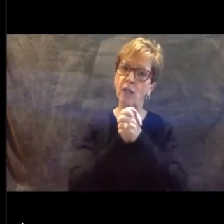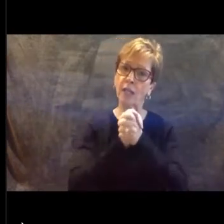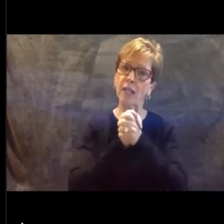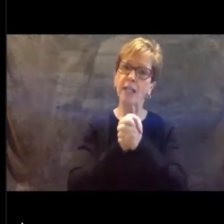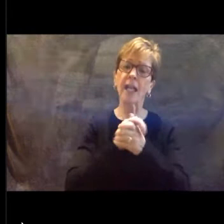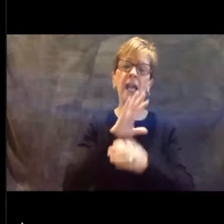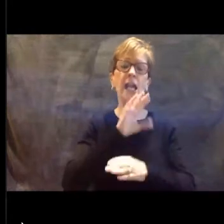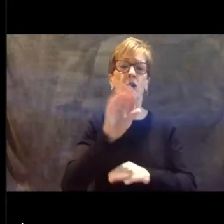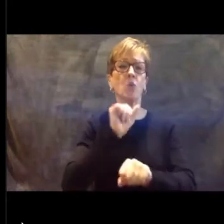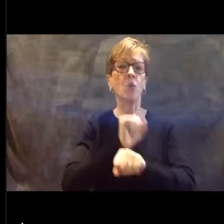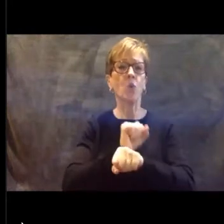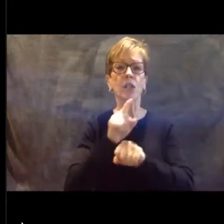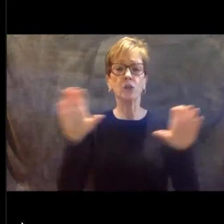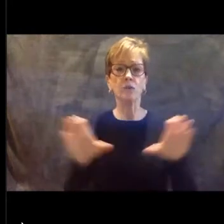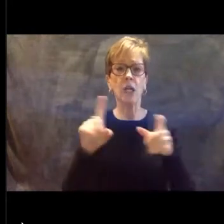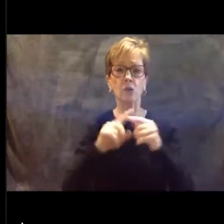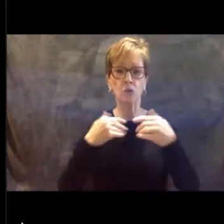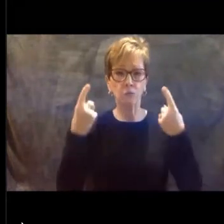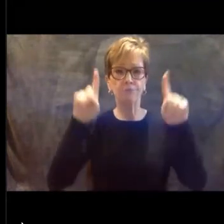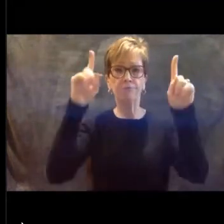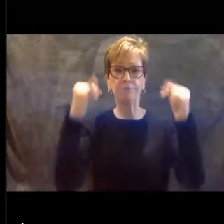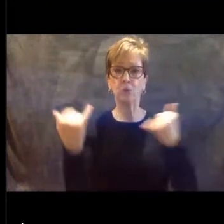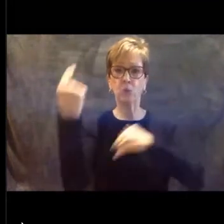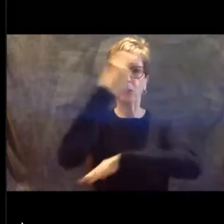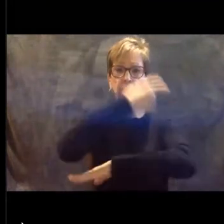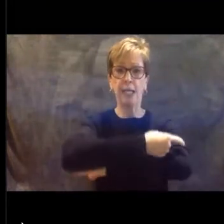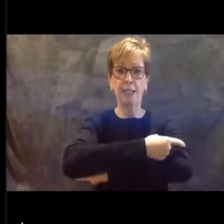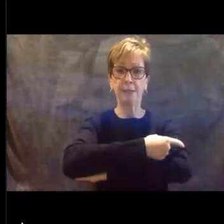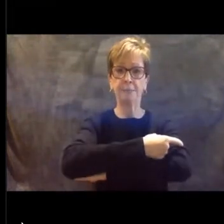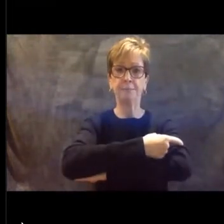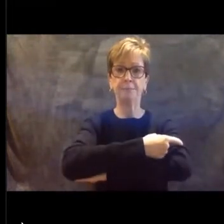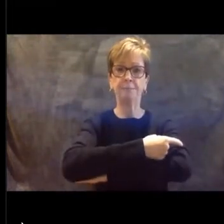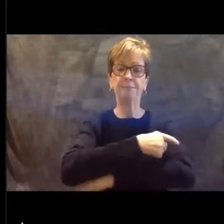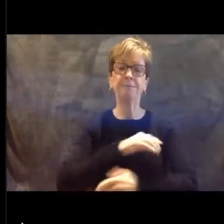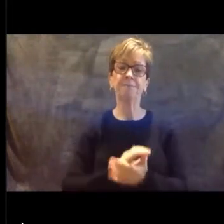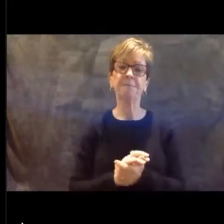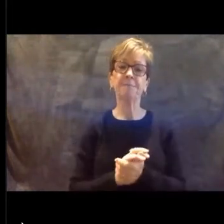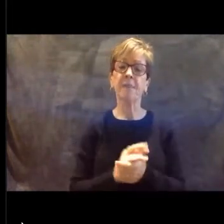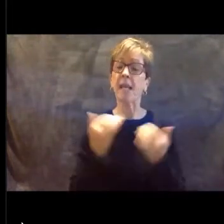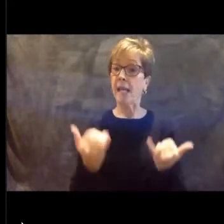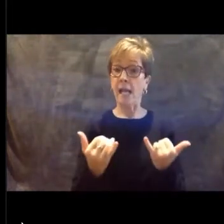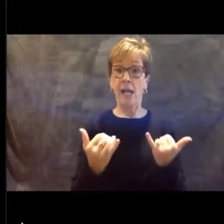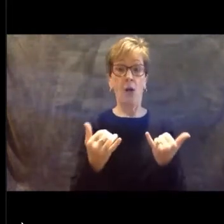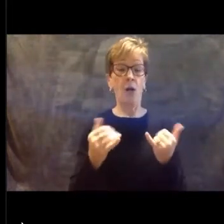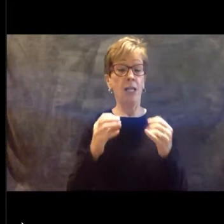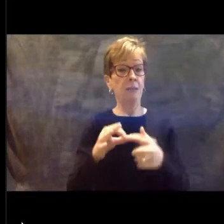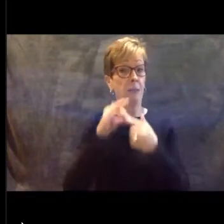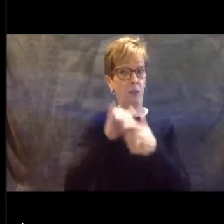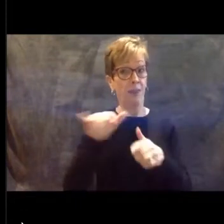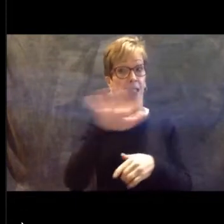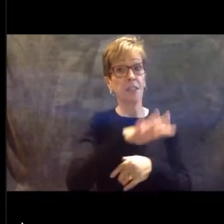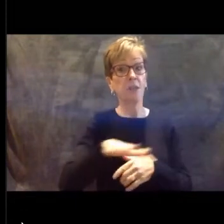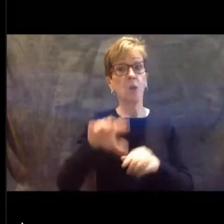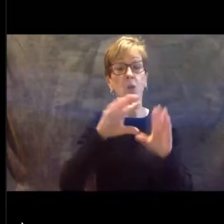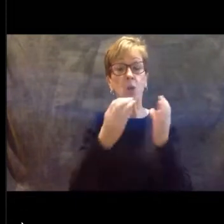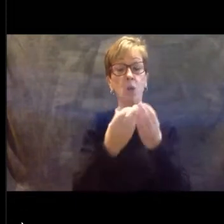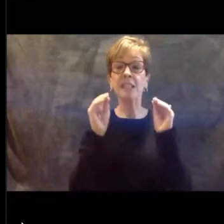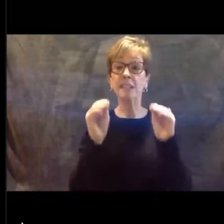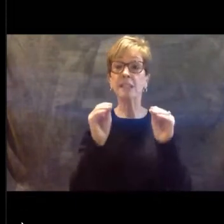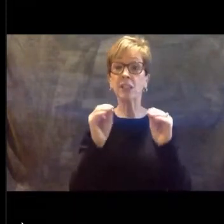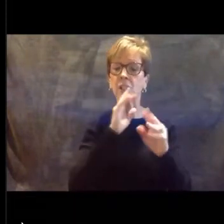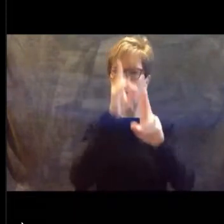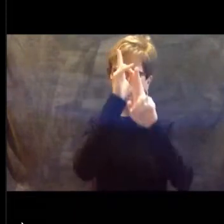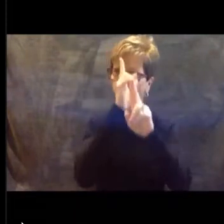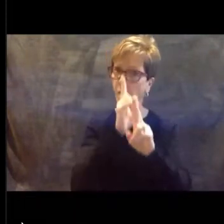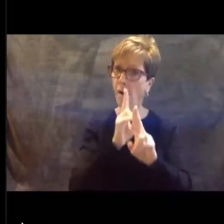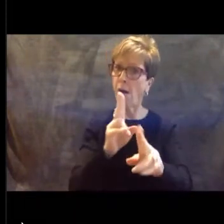to get to this day. It goes without saying, especially in this group, that teaching is an honored profession, but